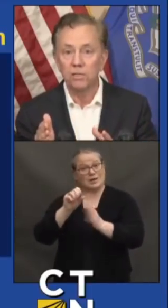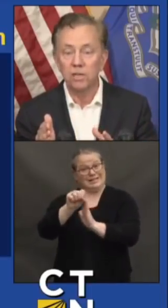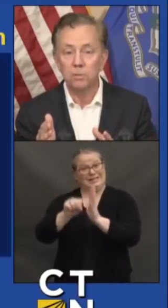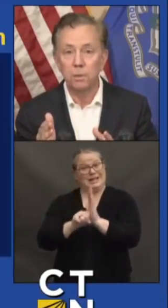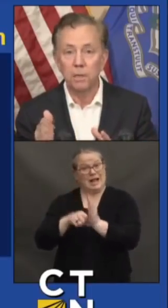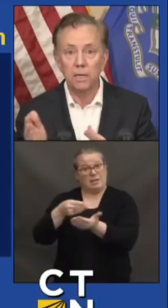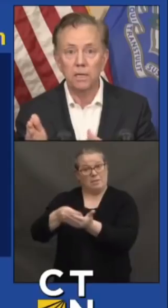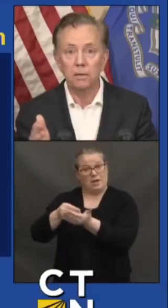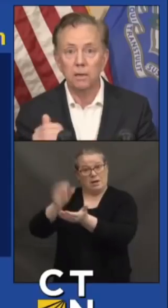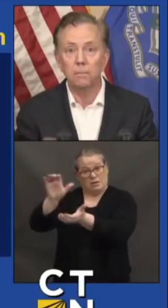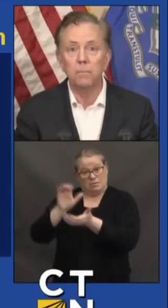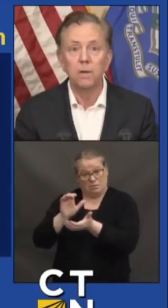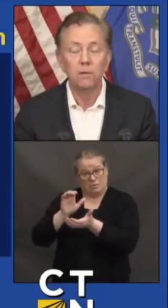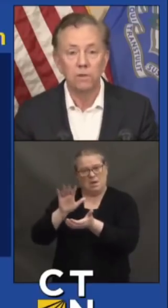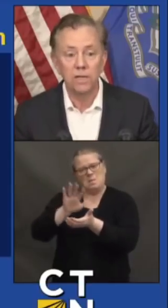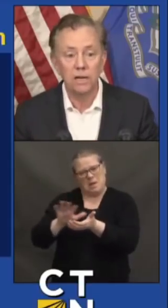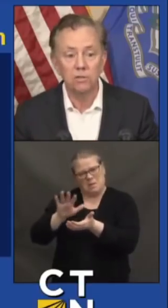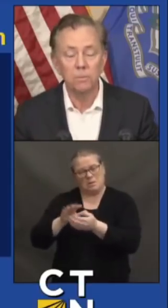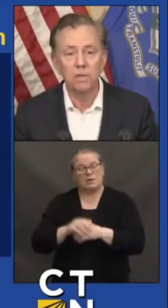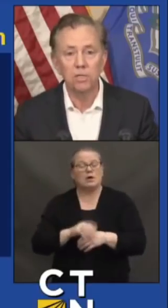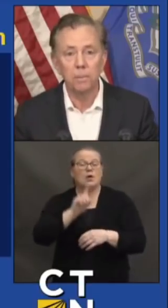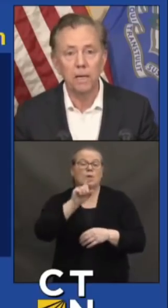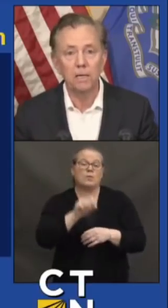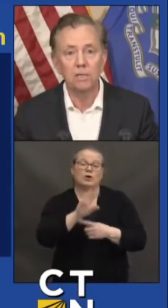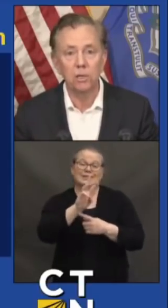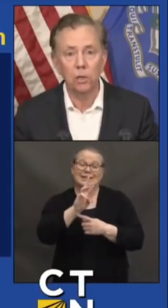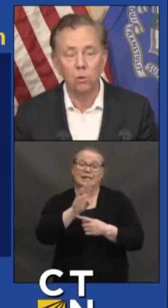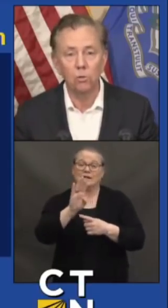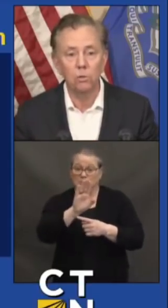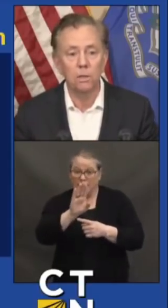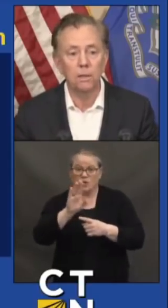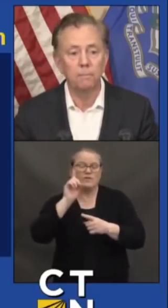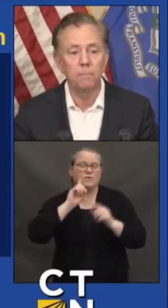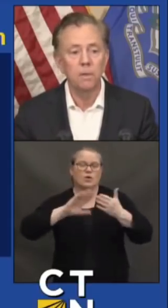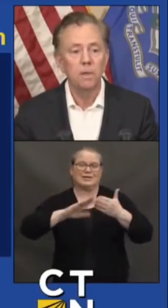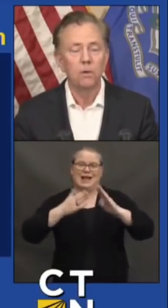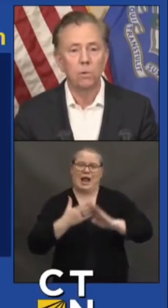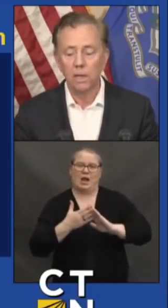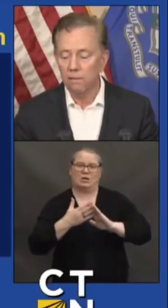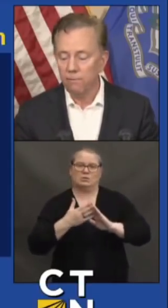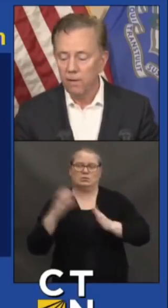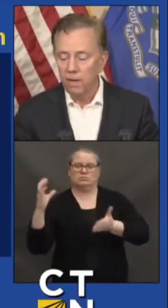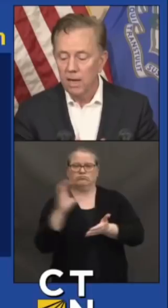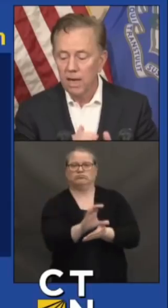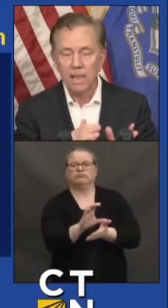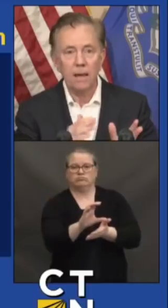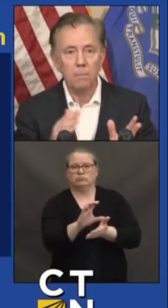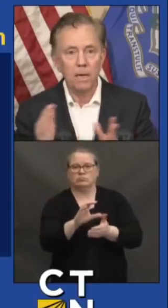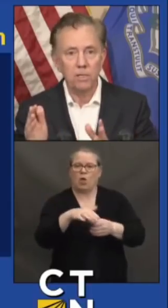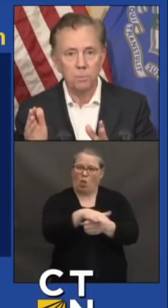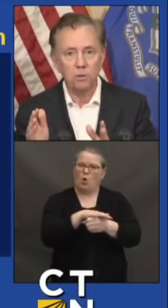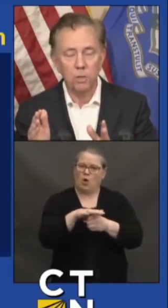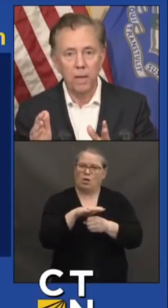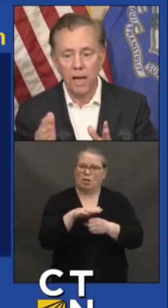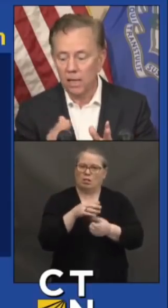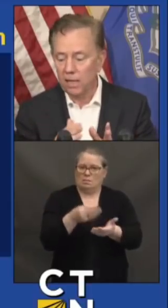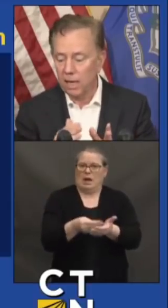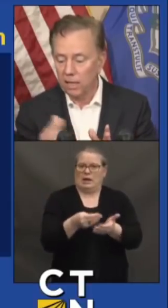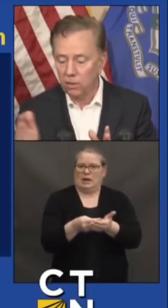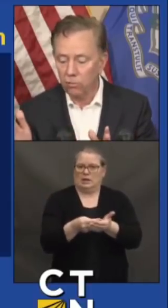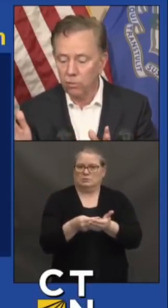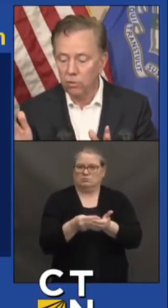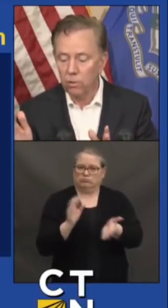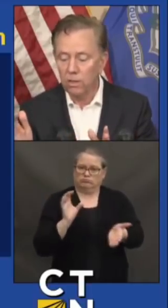$1.6 billion for towns and municipalities, local relief. And that money is supposed to be